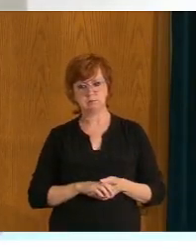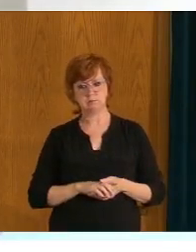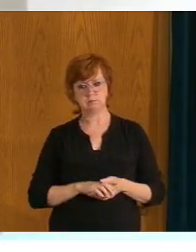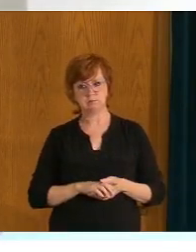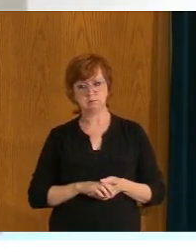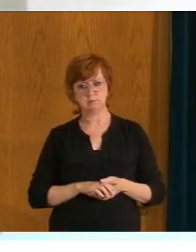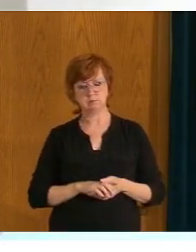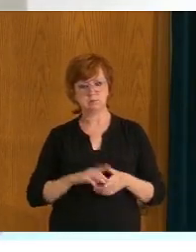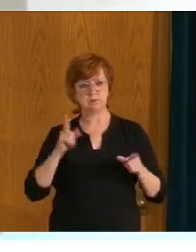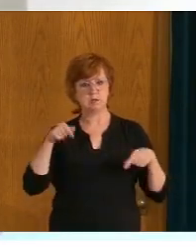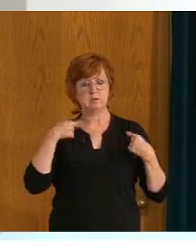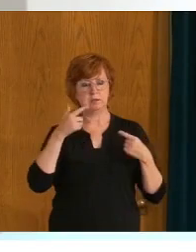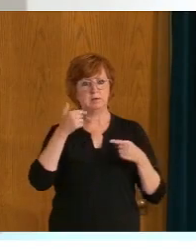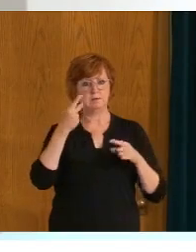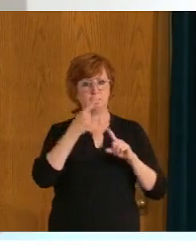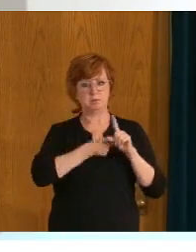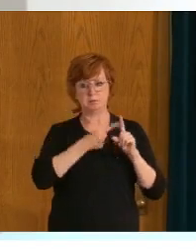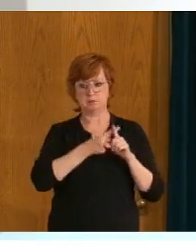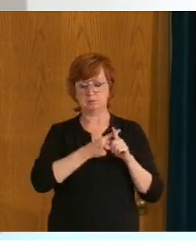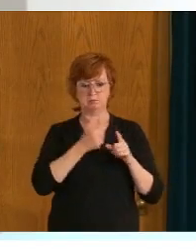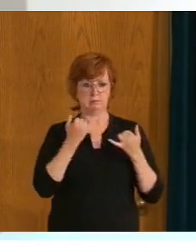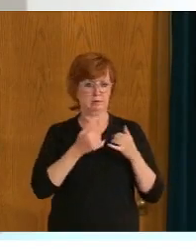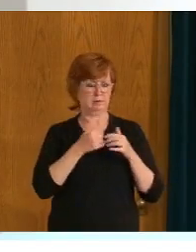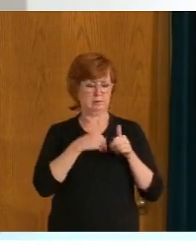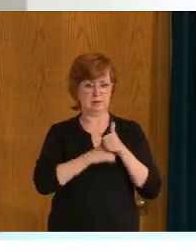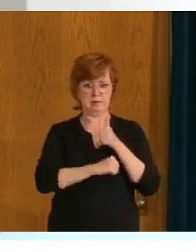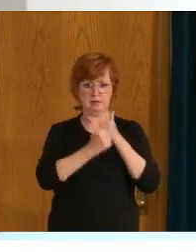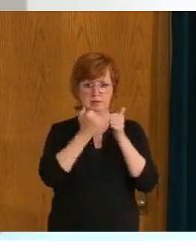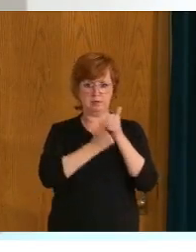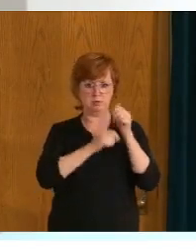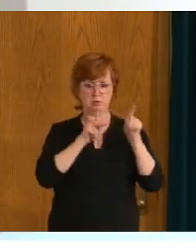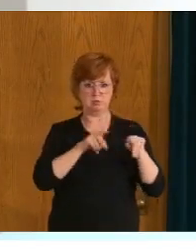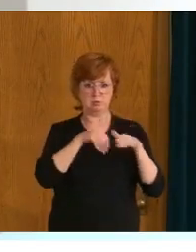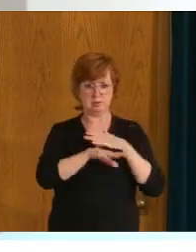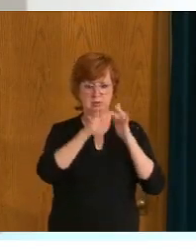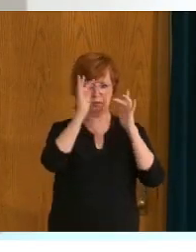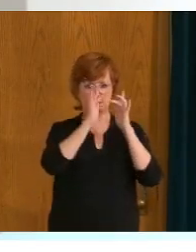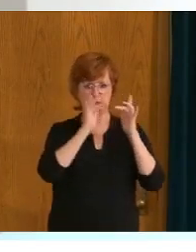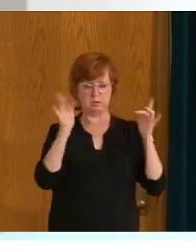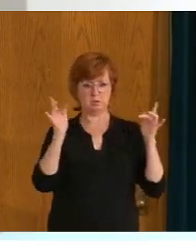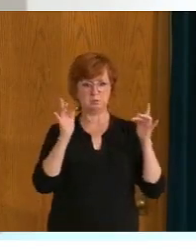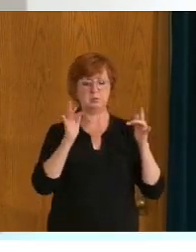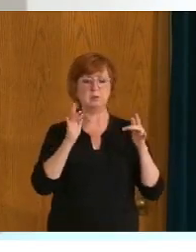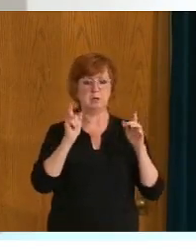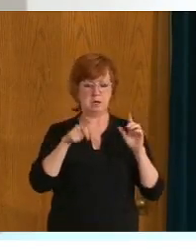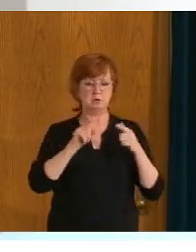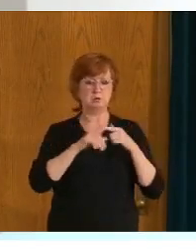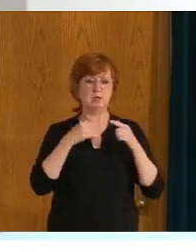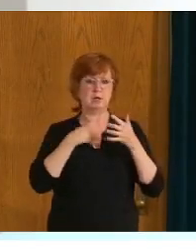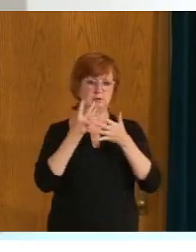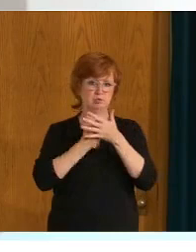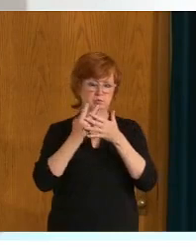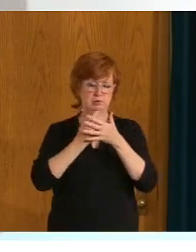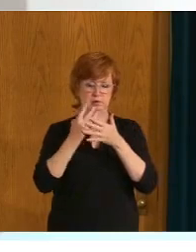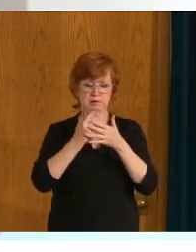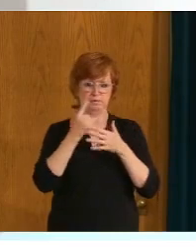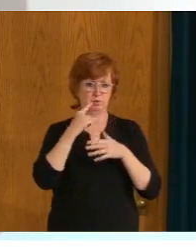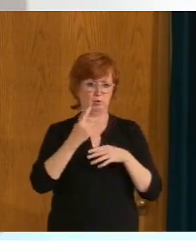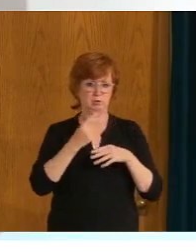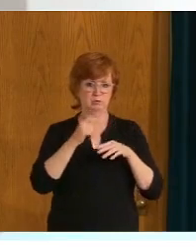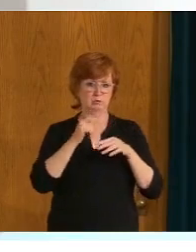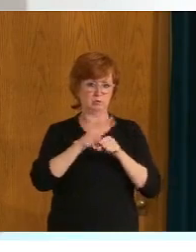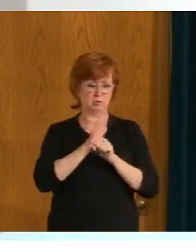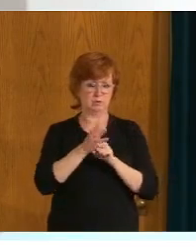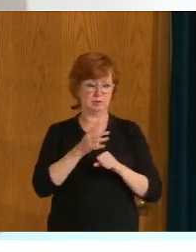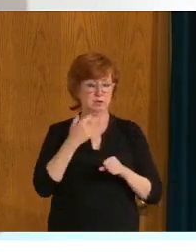for the last several months, there has been universal screening of all patients within healthcare facilities. So, you know, we don't think we may have